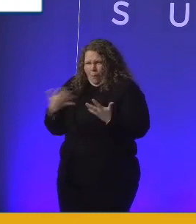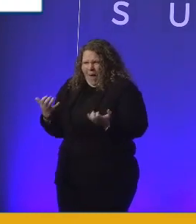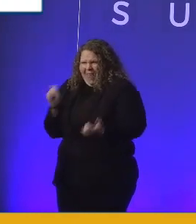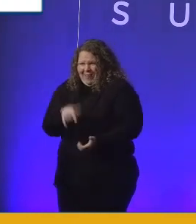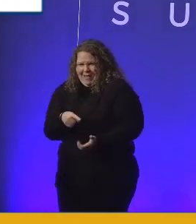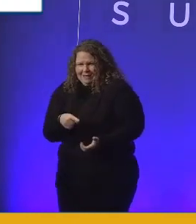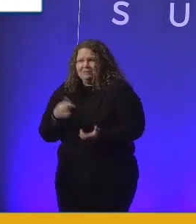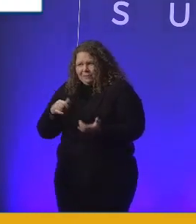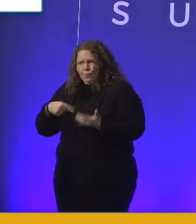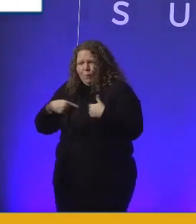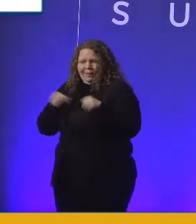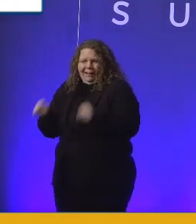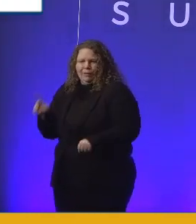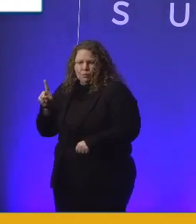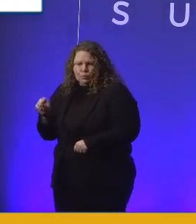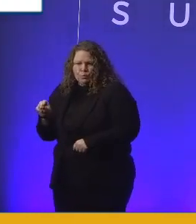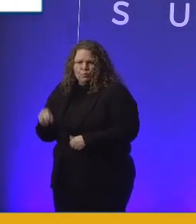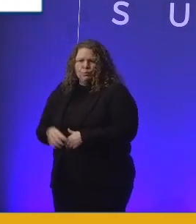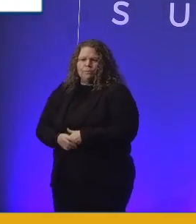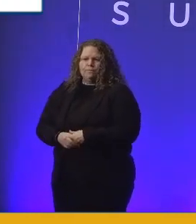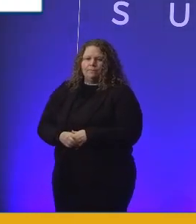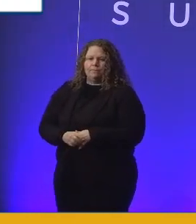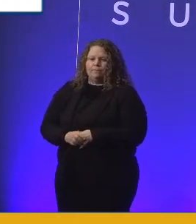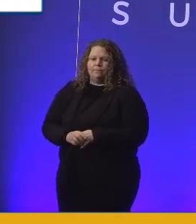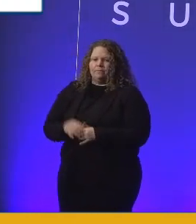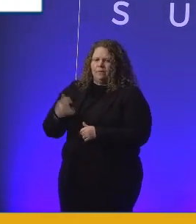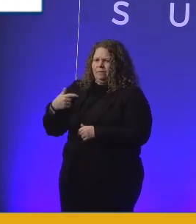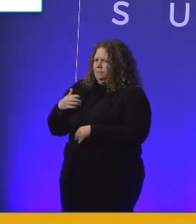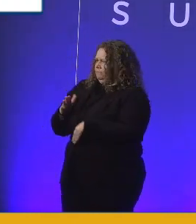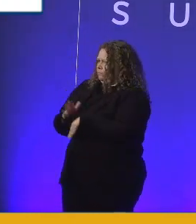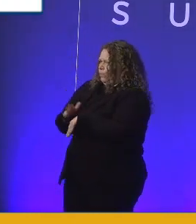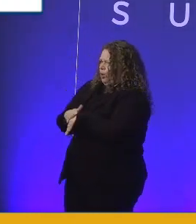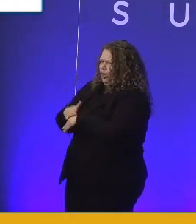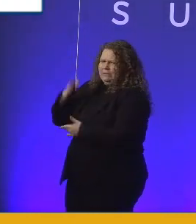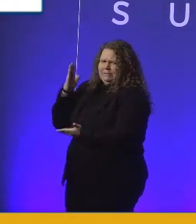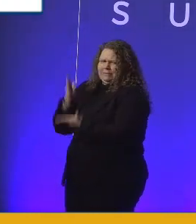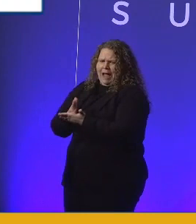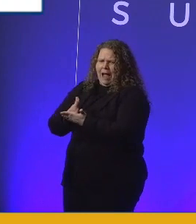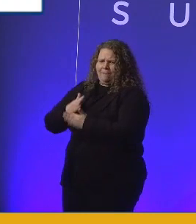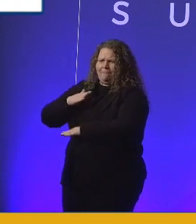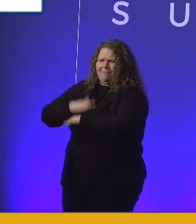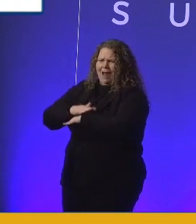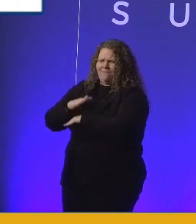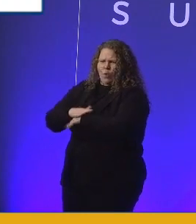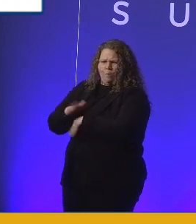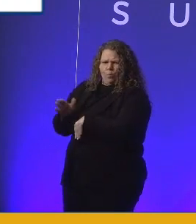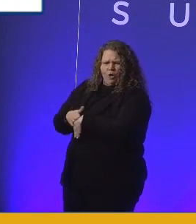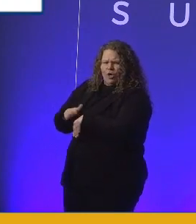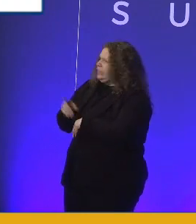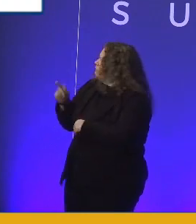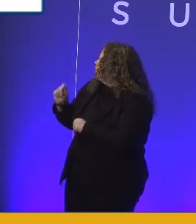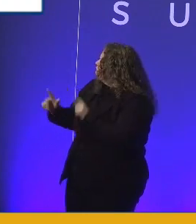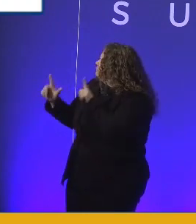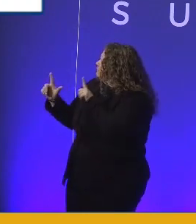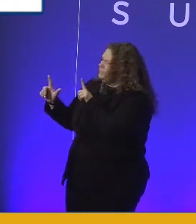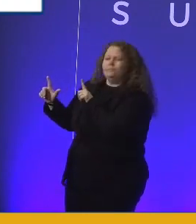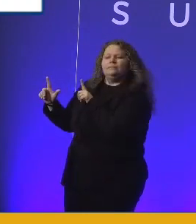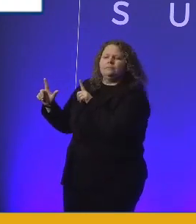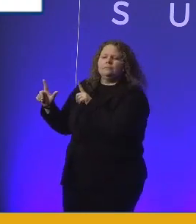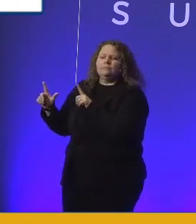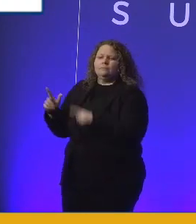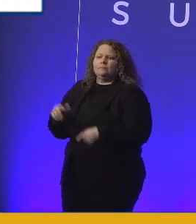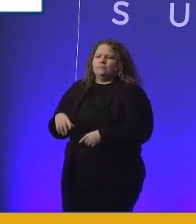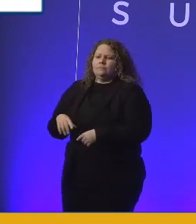warning. Okay. One of the things we learned straight away in the engagement here is that making sure that you're doing training on accessibility, you can't